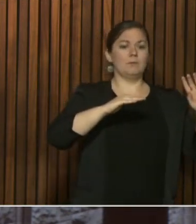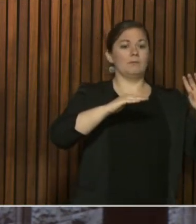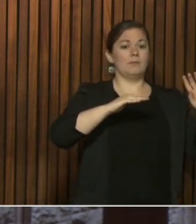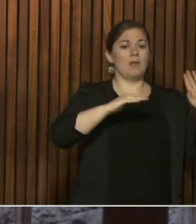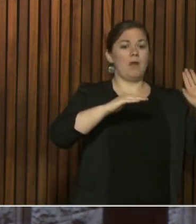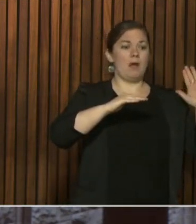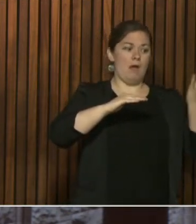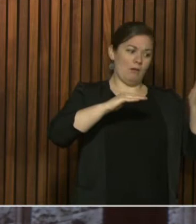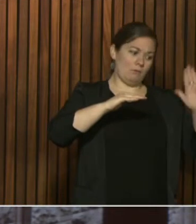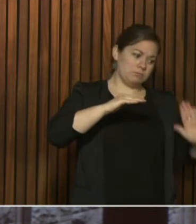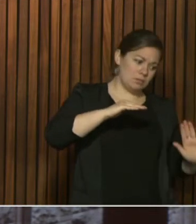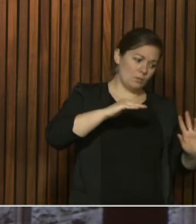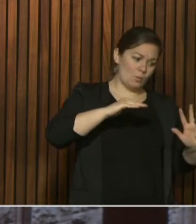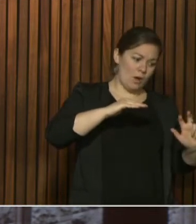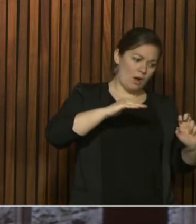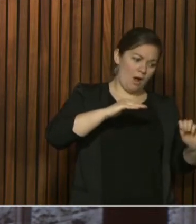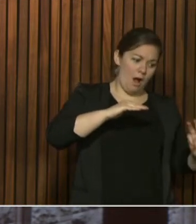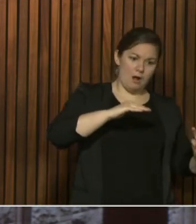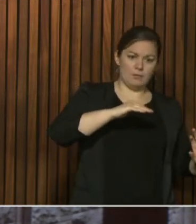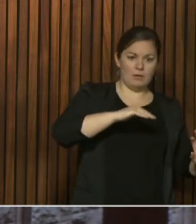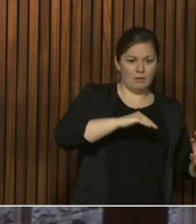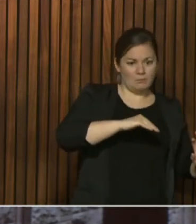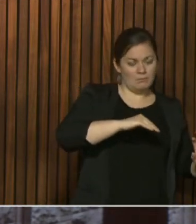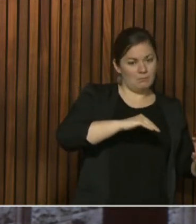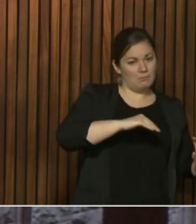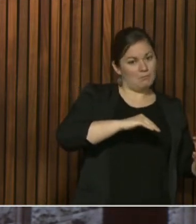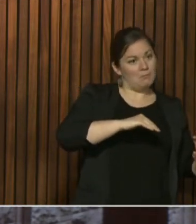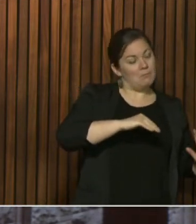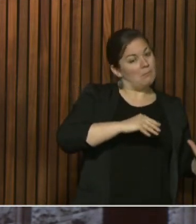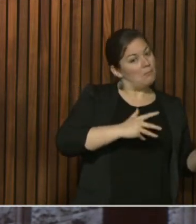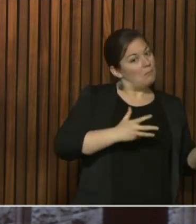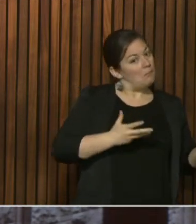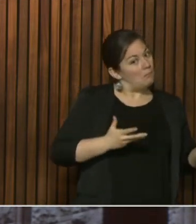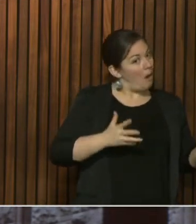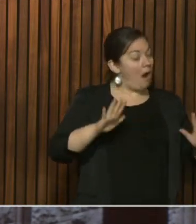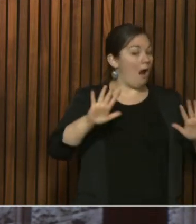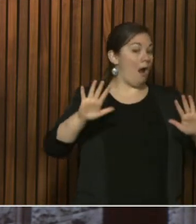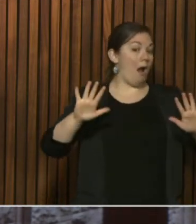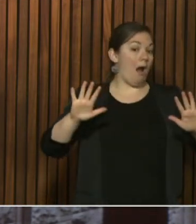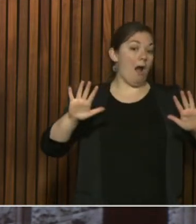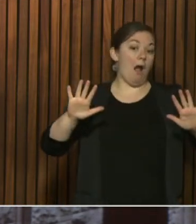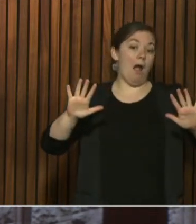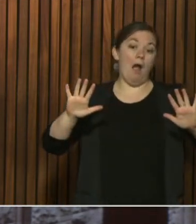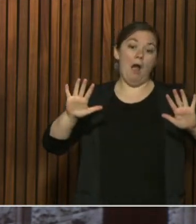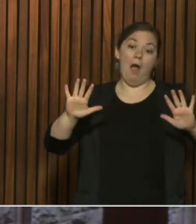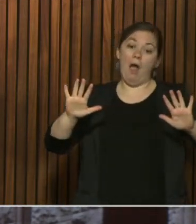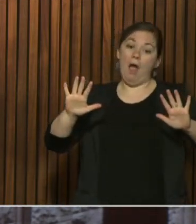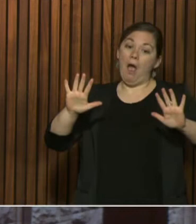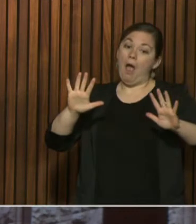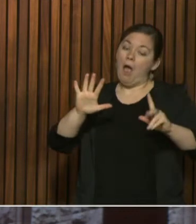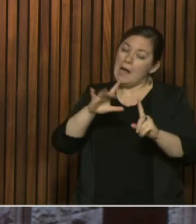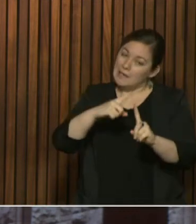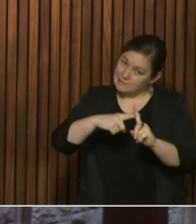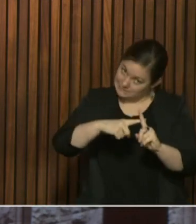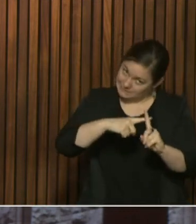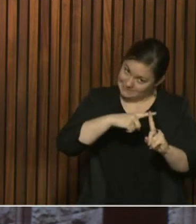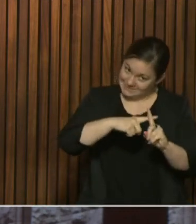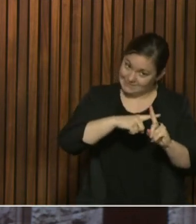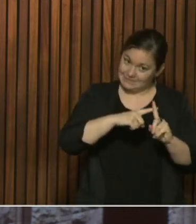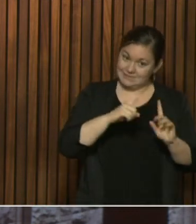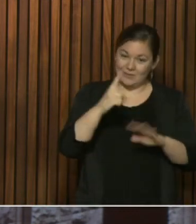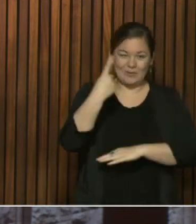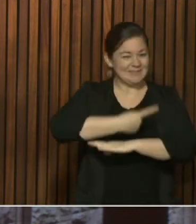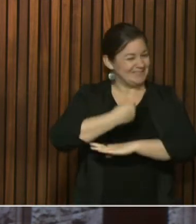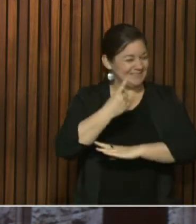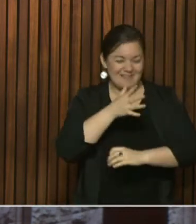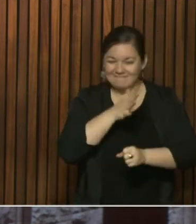which are results from yesterday, by the way. So I'd like to be encouraged, but you're correct. One day is only one